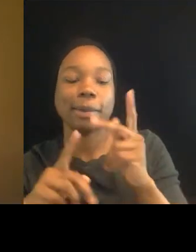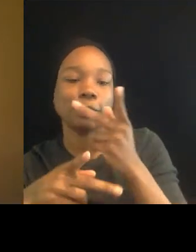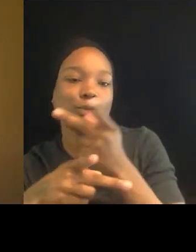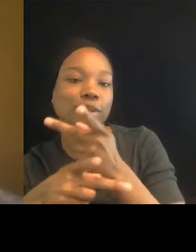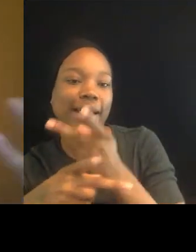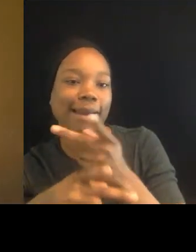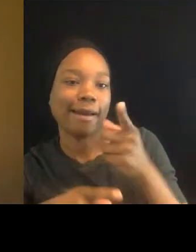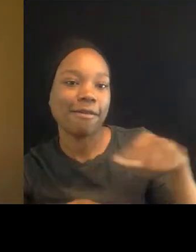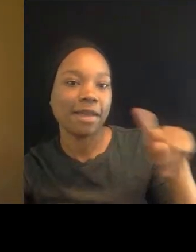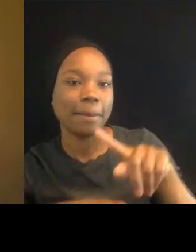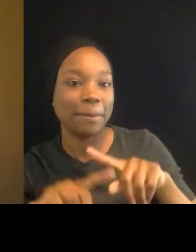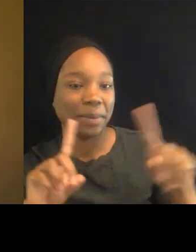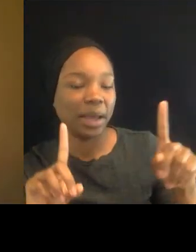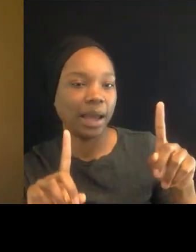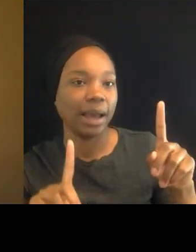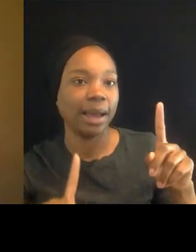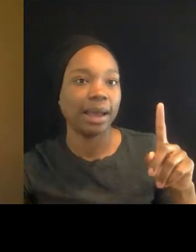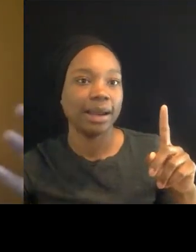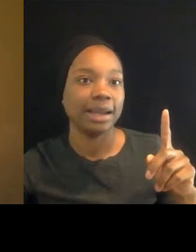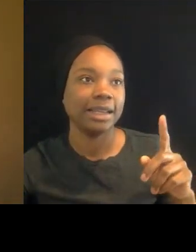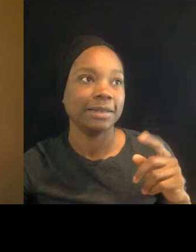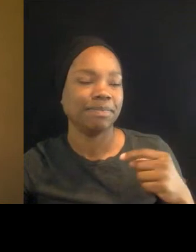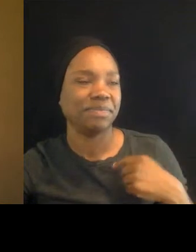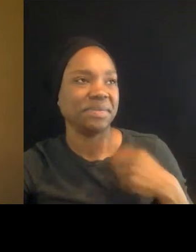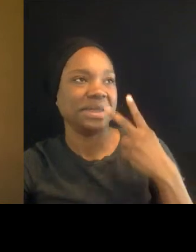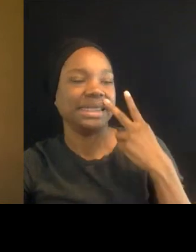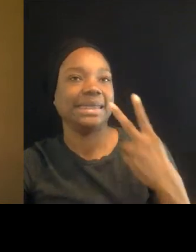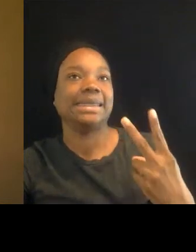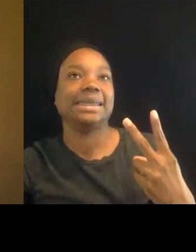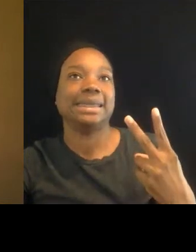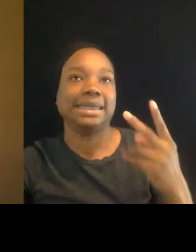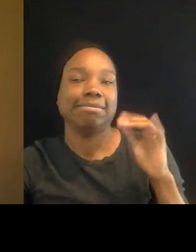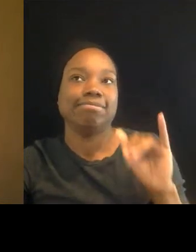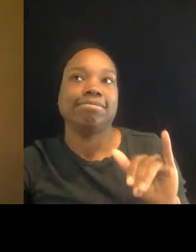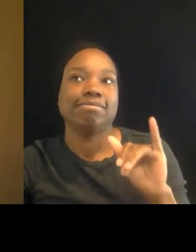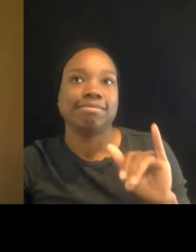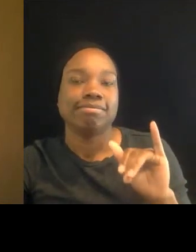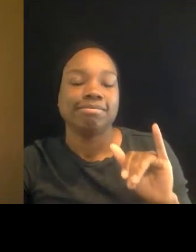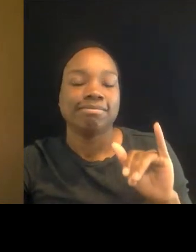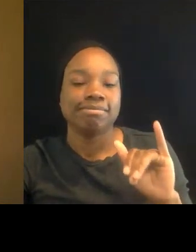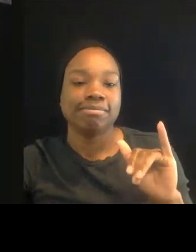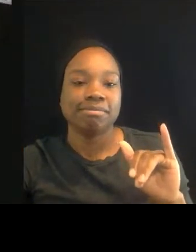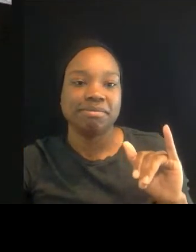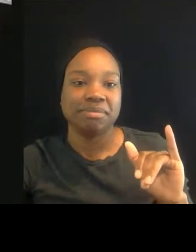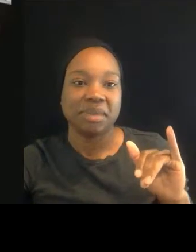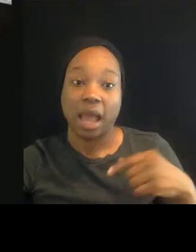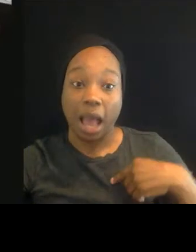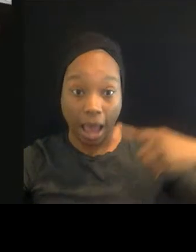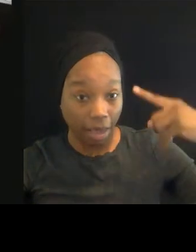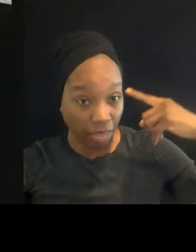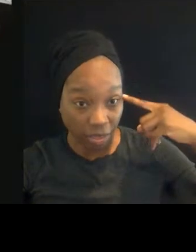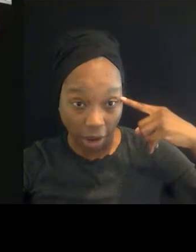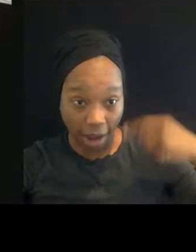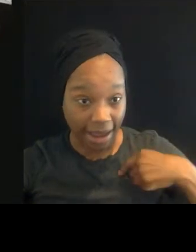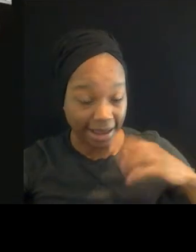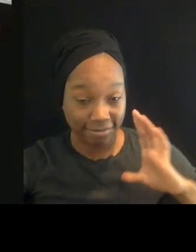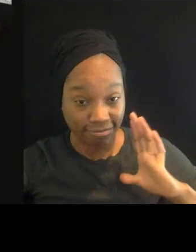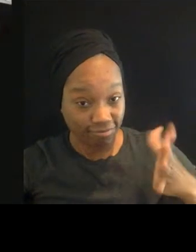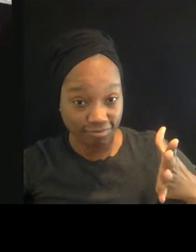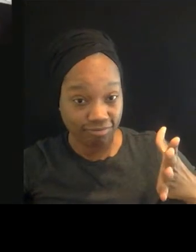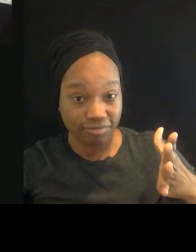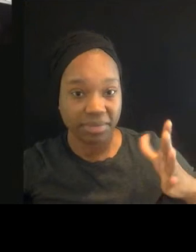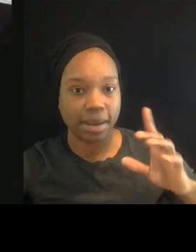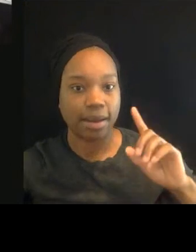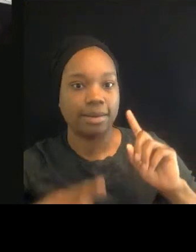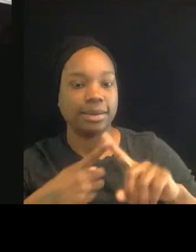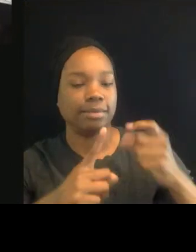and just see, I just, that, you know, I thought I was fine until then. And I realized,